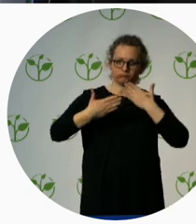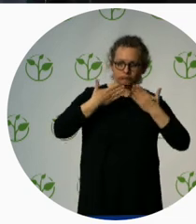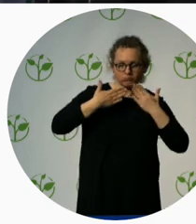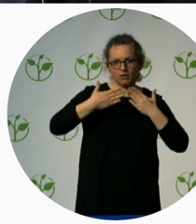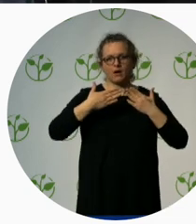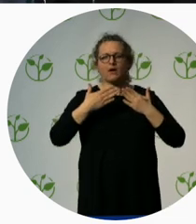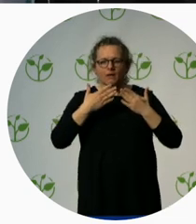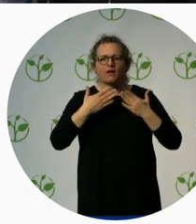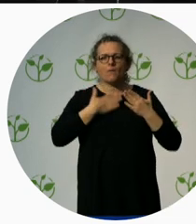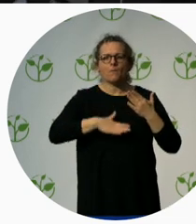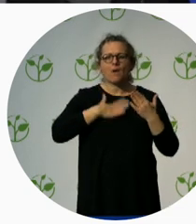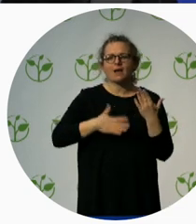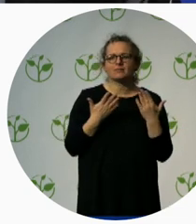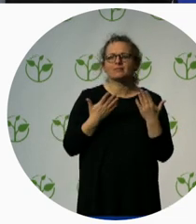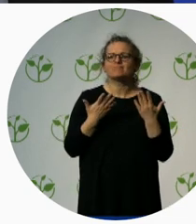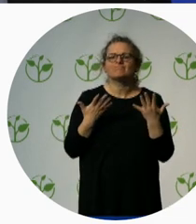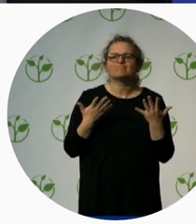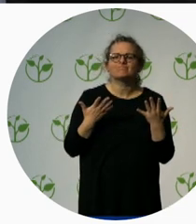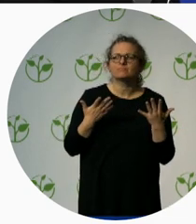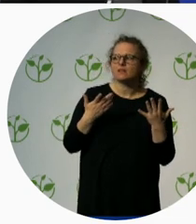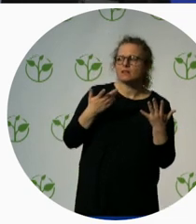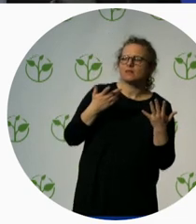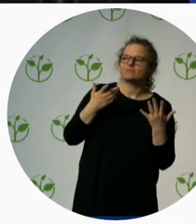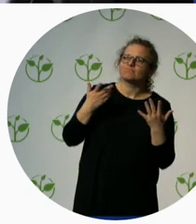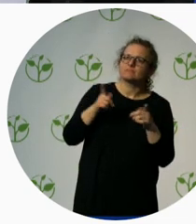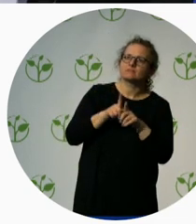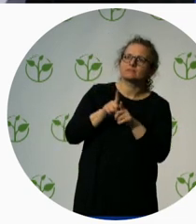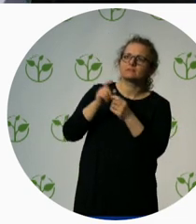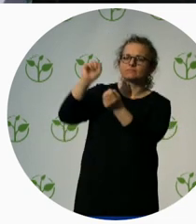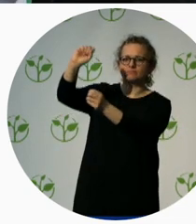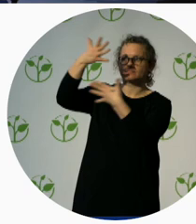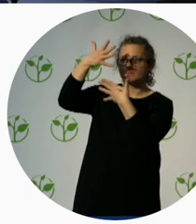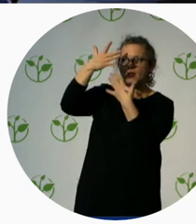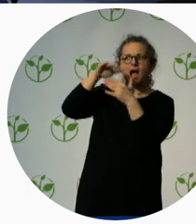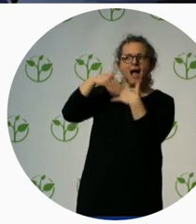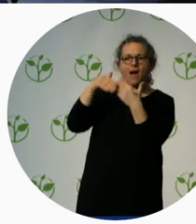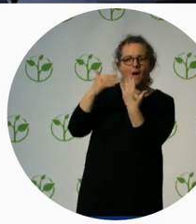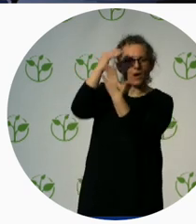some description, please come and see me. I'll be right there. Other than that, I'm done.